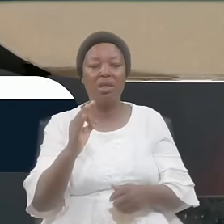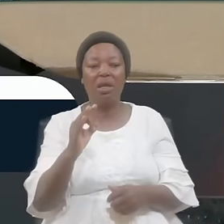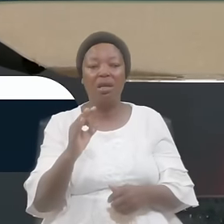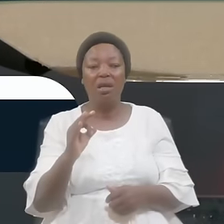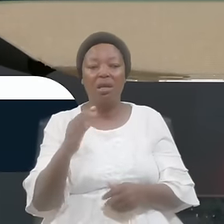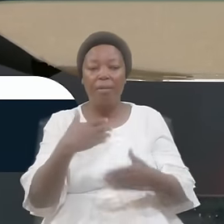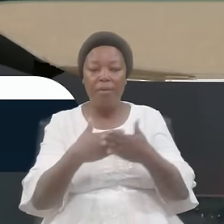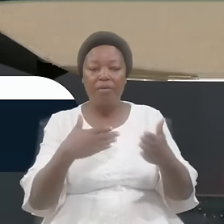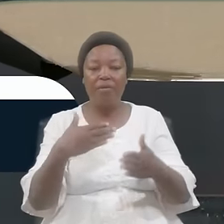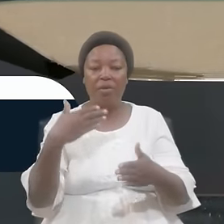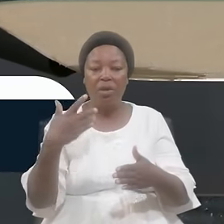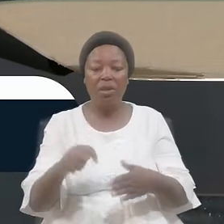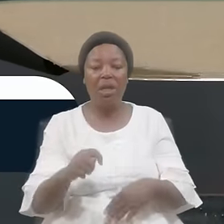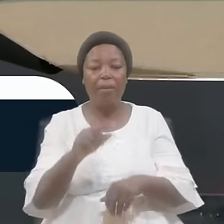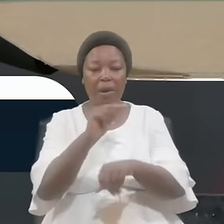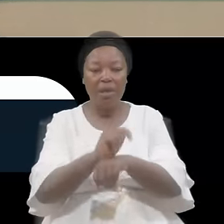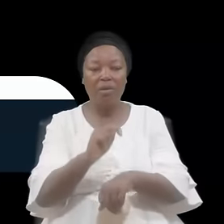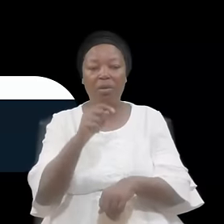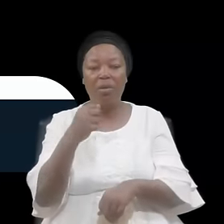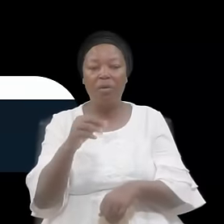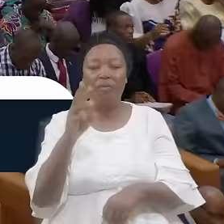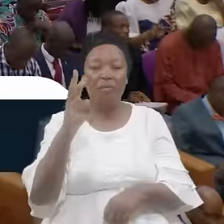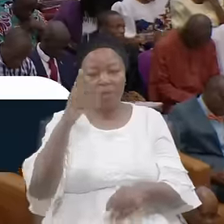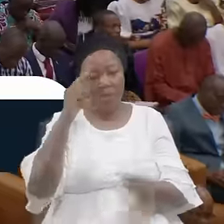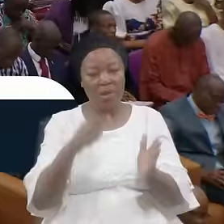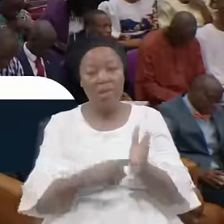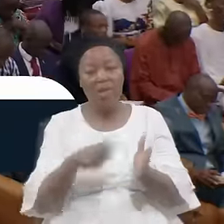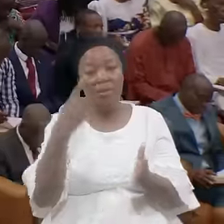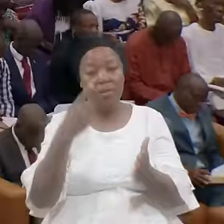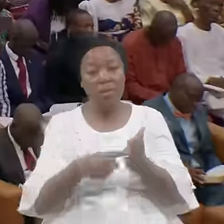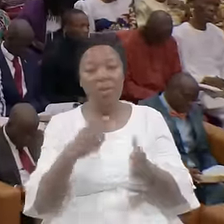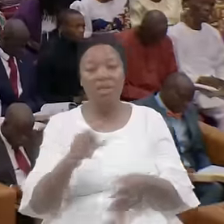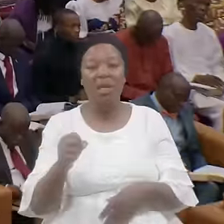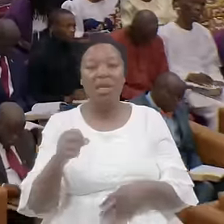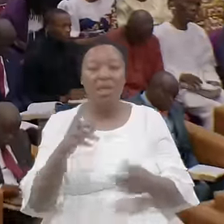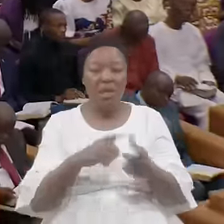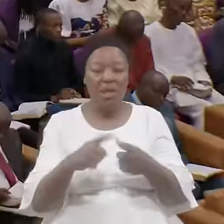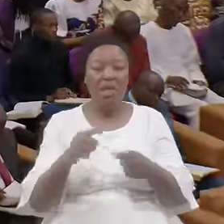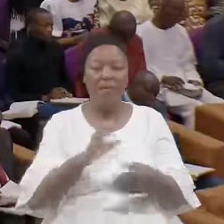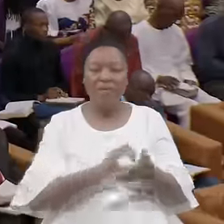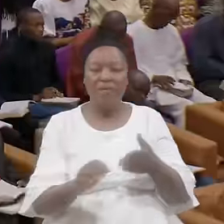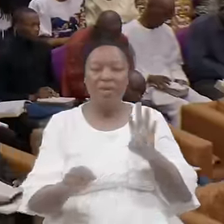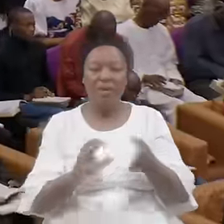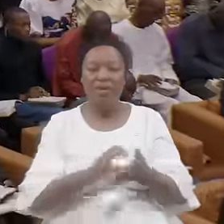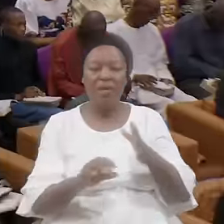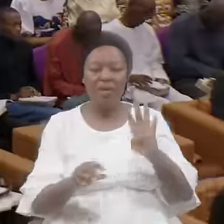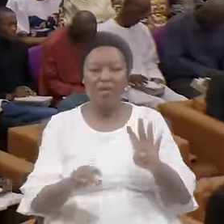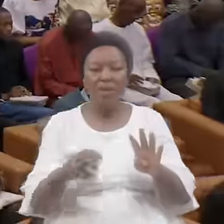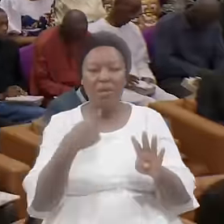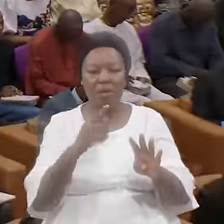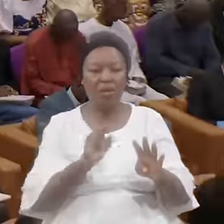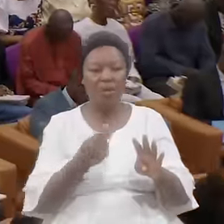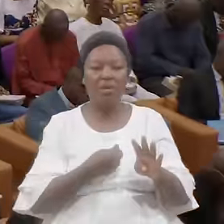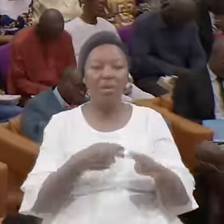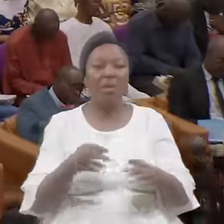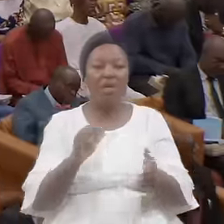Before the tabernacle of witness Then in verse 4 He tells us in verse 4 He says